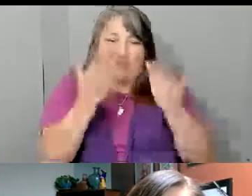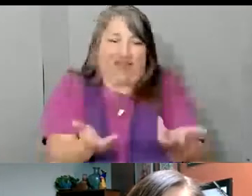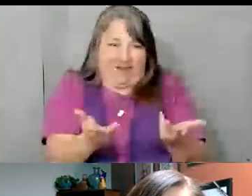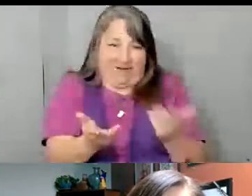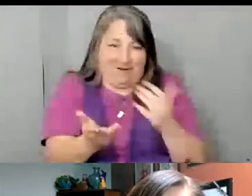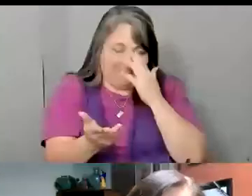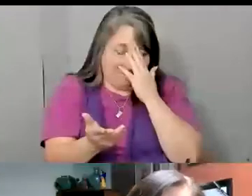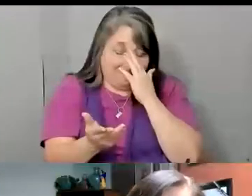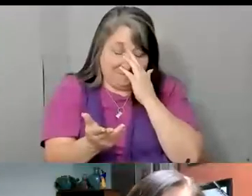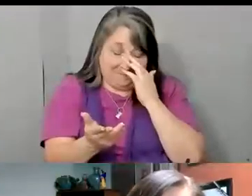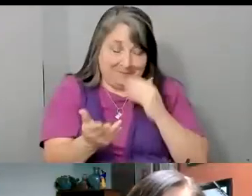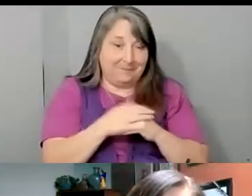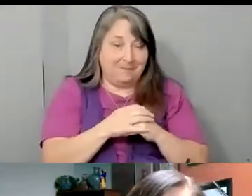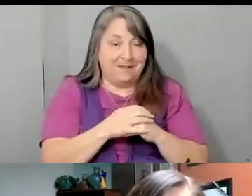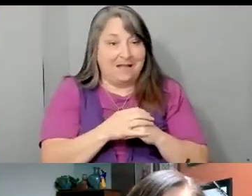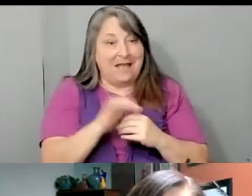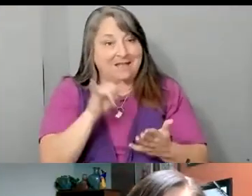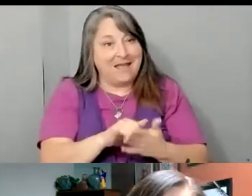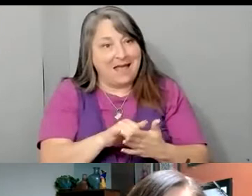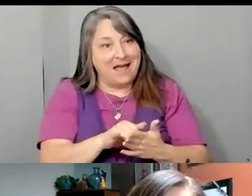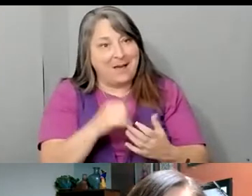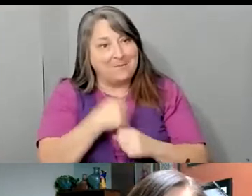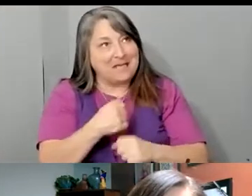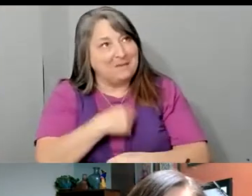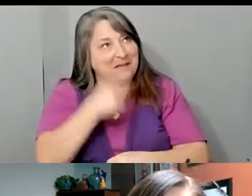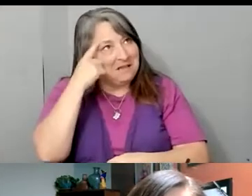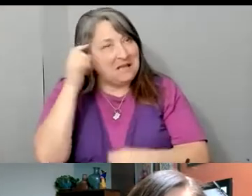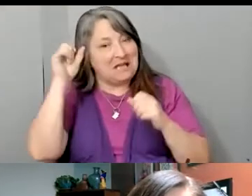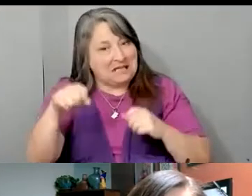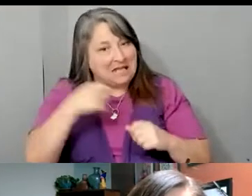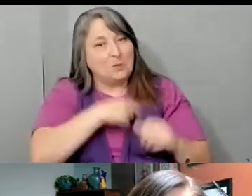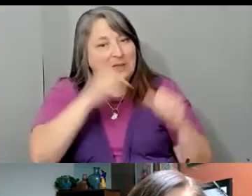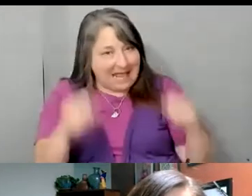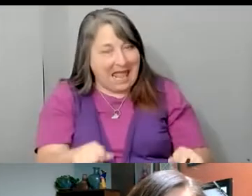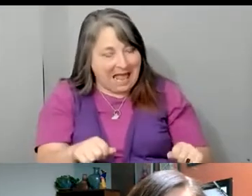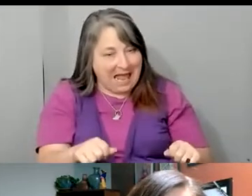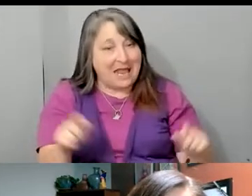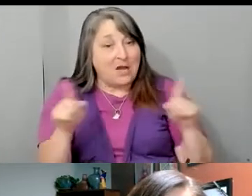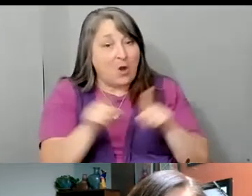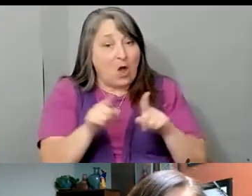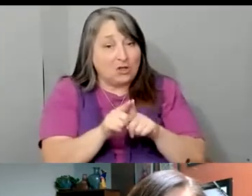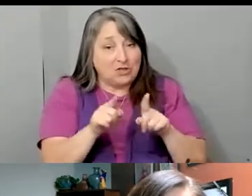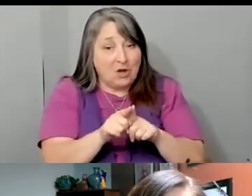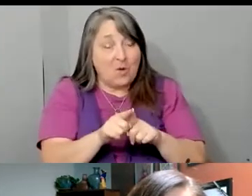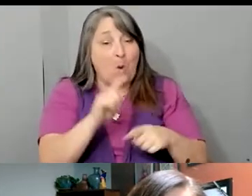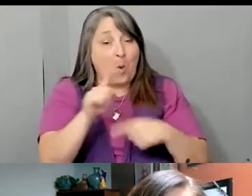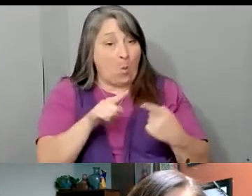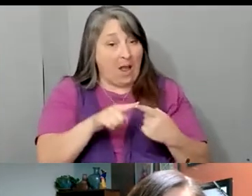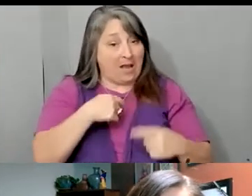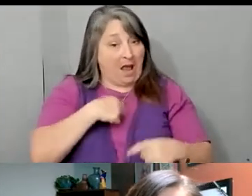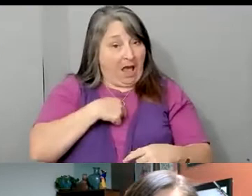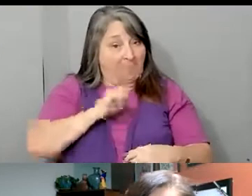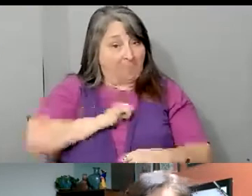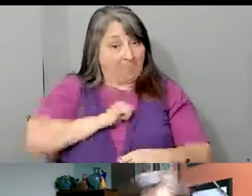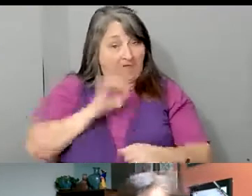ese pensamiento, que sí se puede. Y también lo que podemos hacer. Yo cuando voto, traigo mis niños.